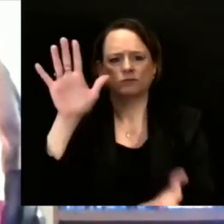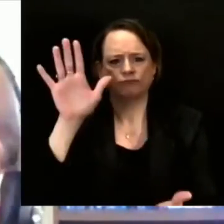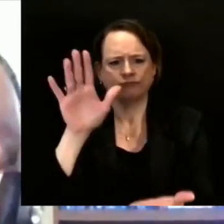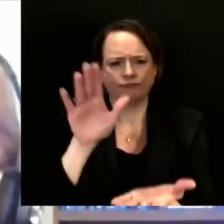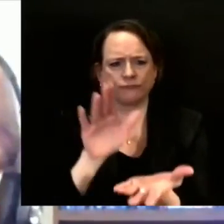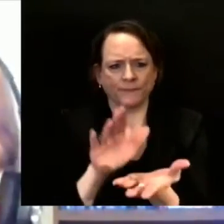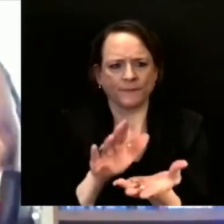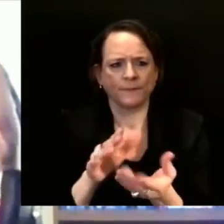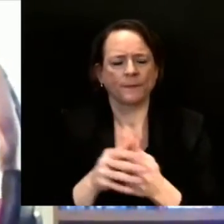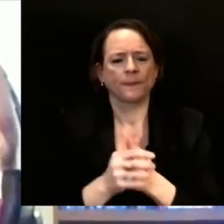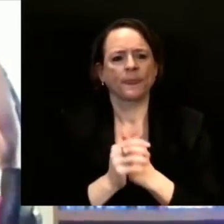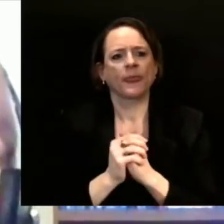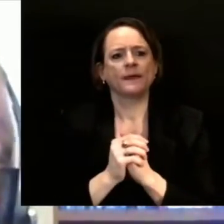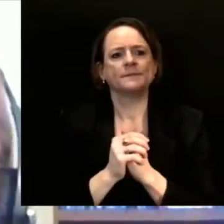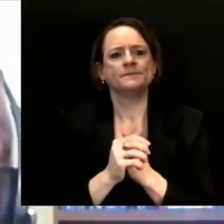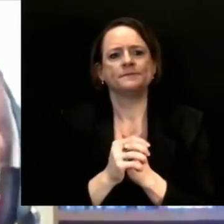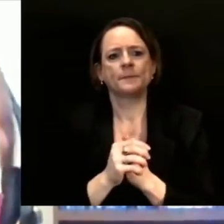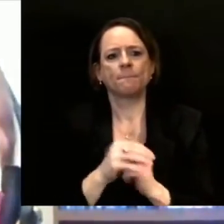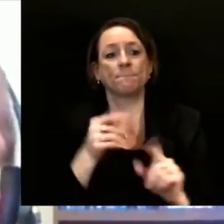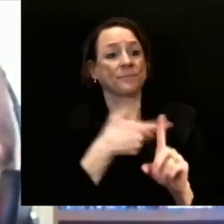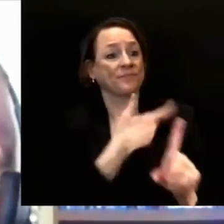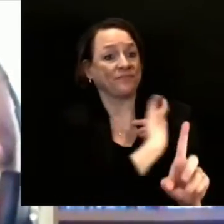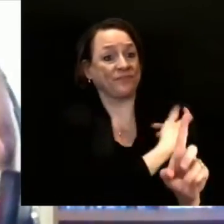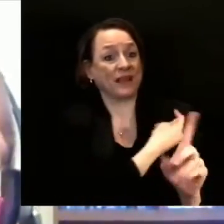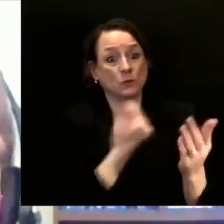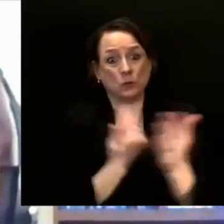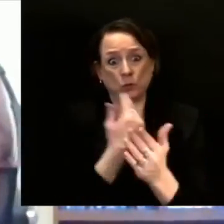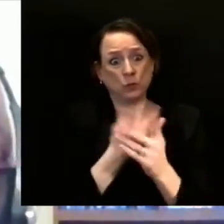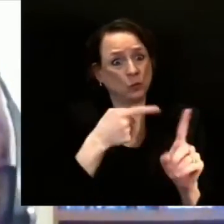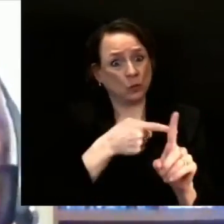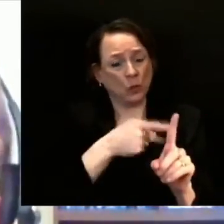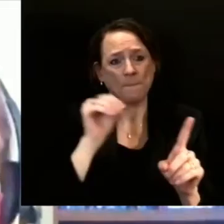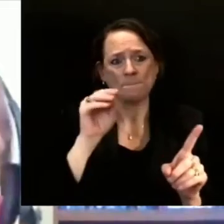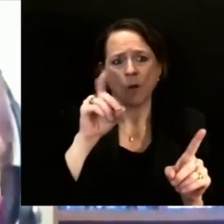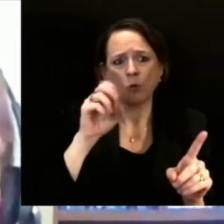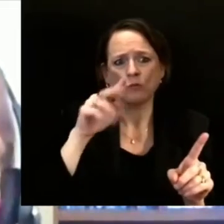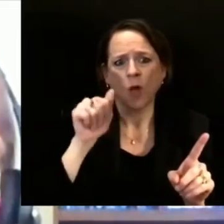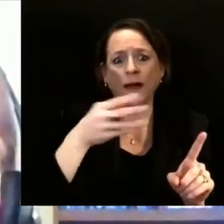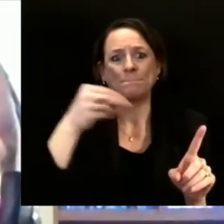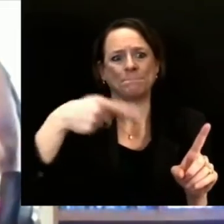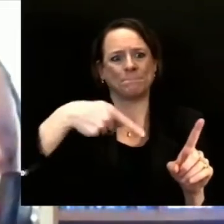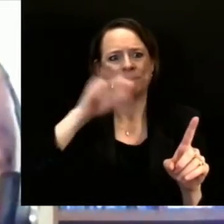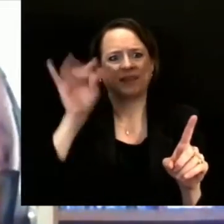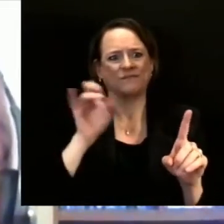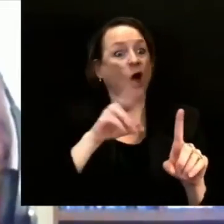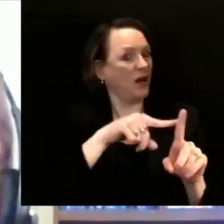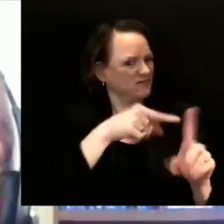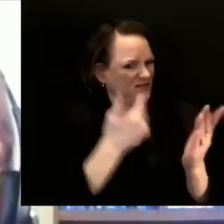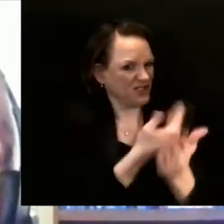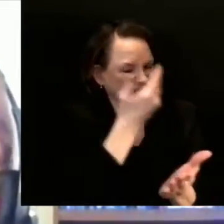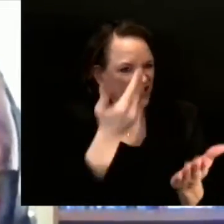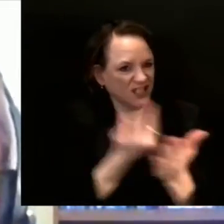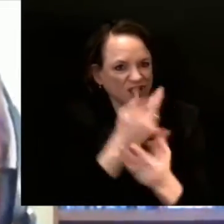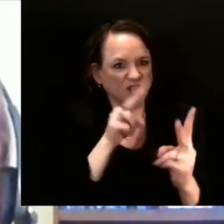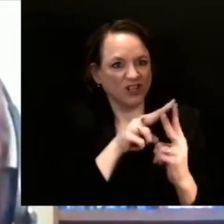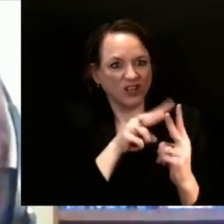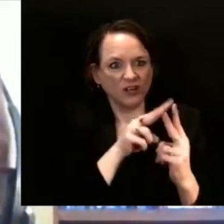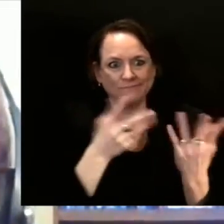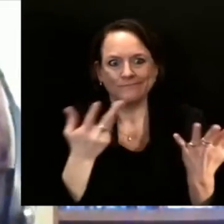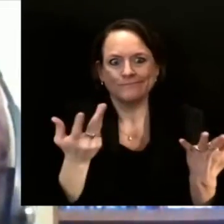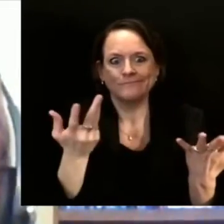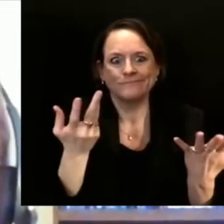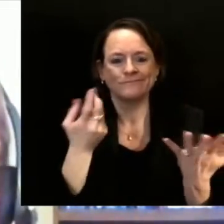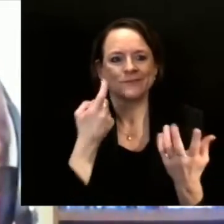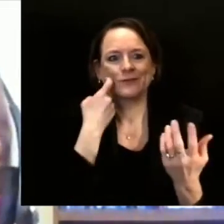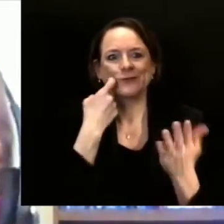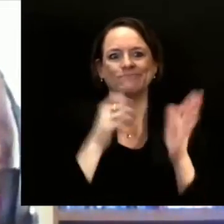new, particularly Moderna and Pfizer are brand brand new. It's brand new technology. And so, as I've